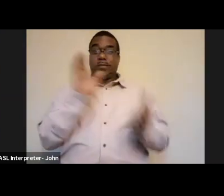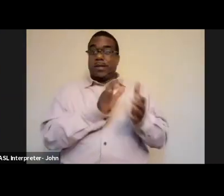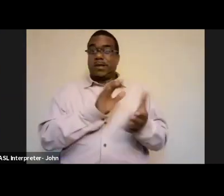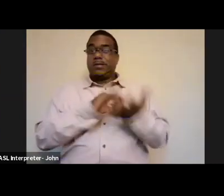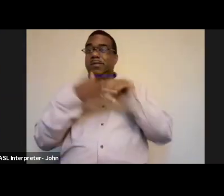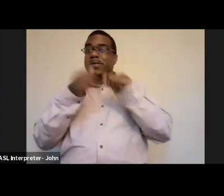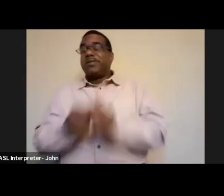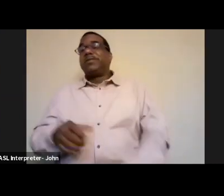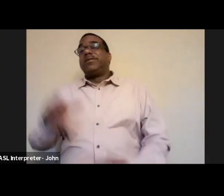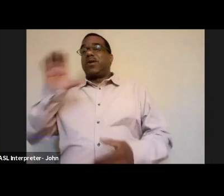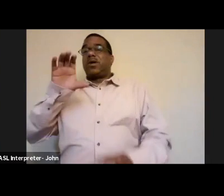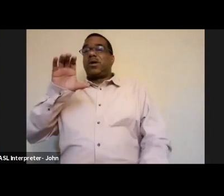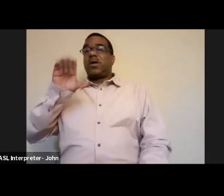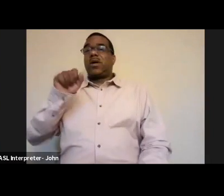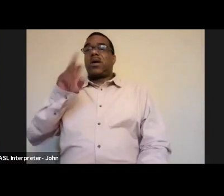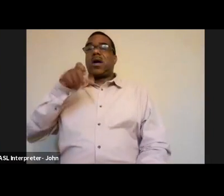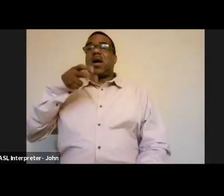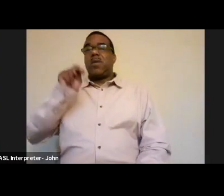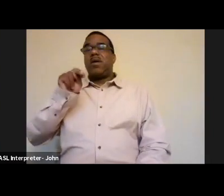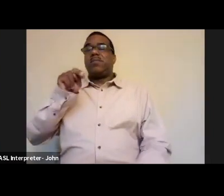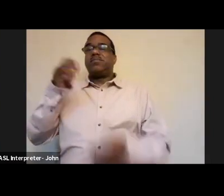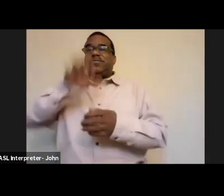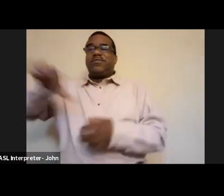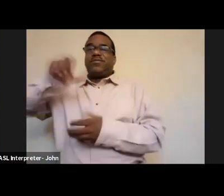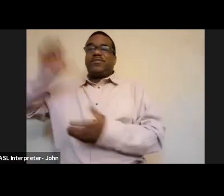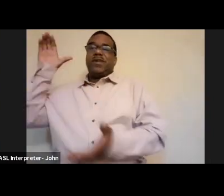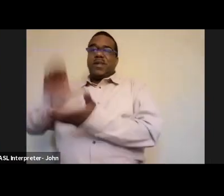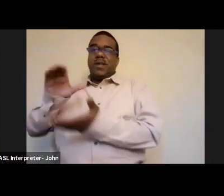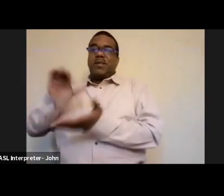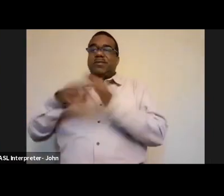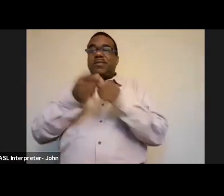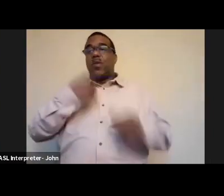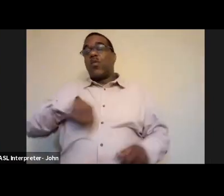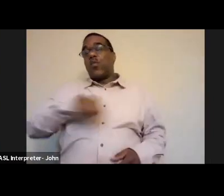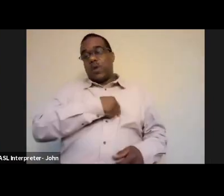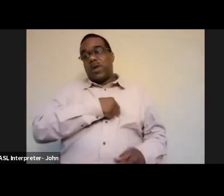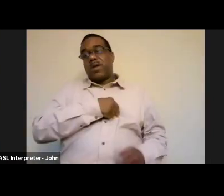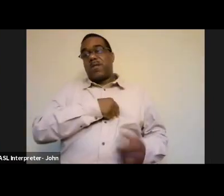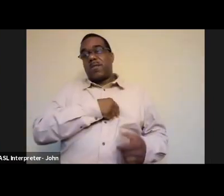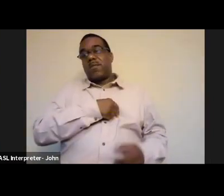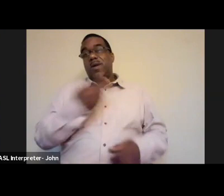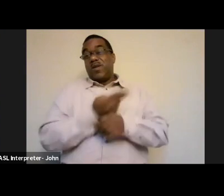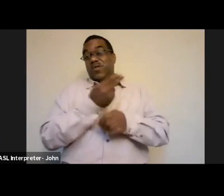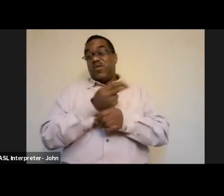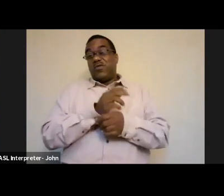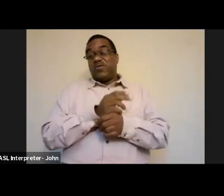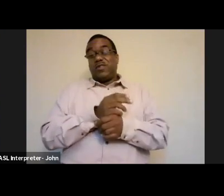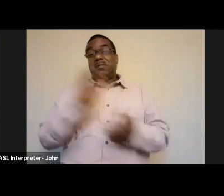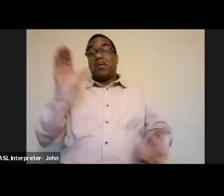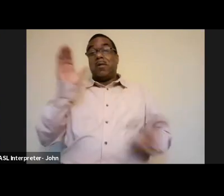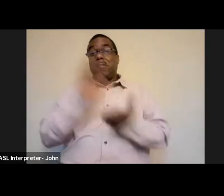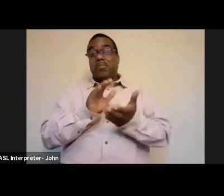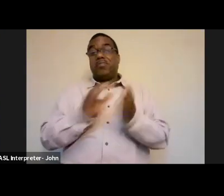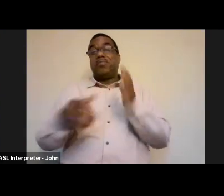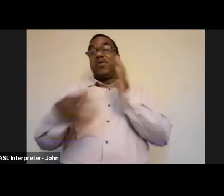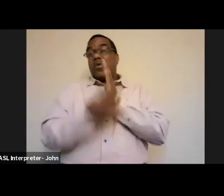carbon emissions from landfills, less methane from landfills. We're probably using less oil, and